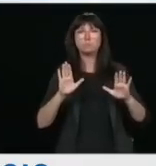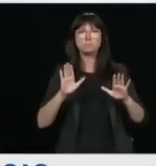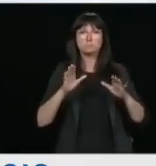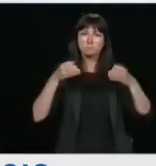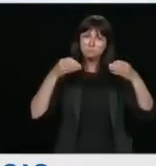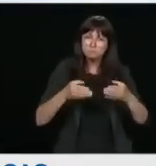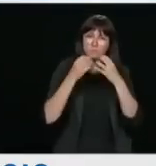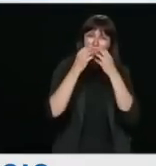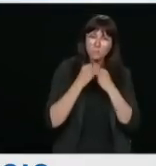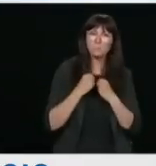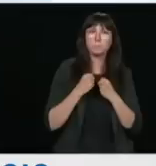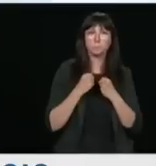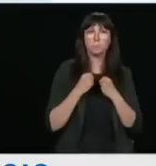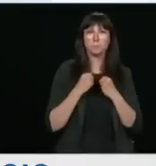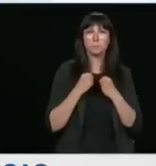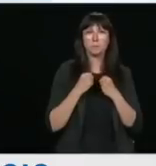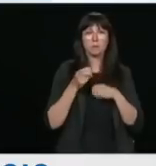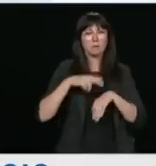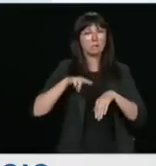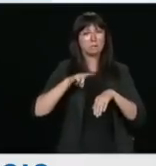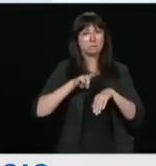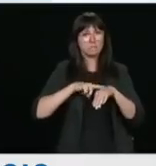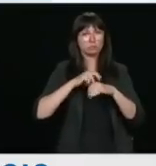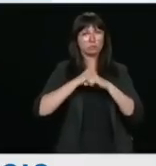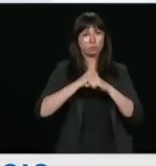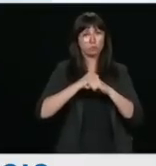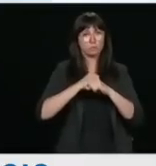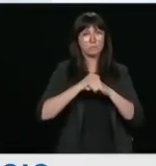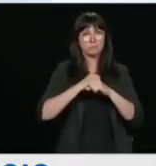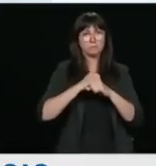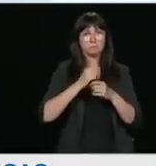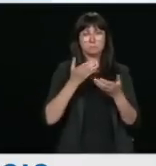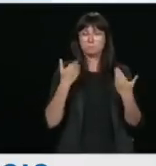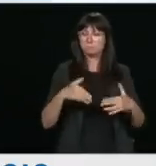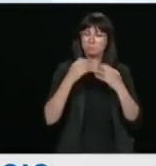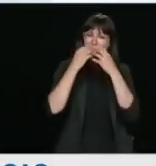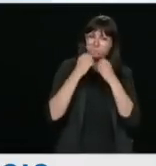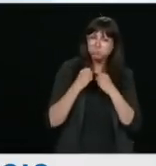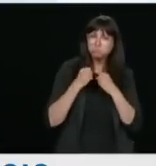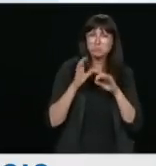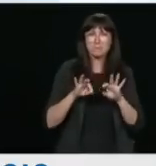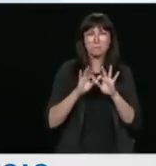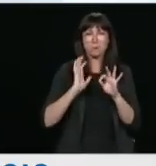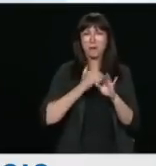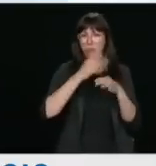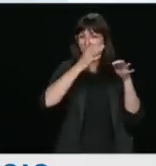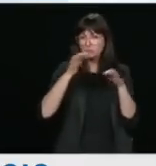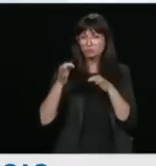security establishment in ensuring that all of our decisions are well-informed by their work.